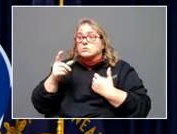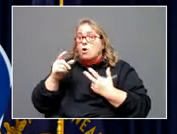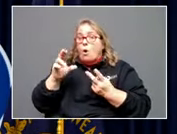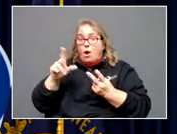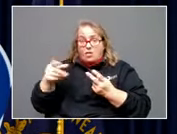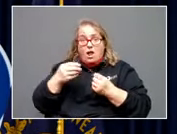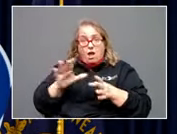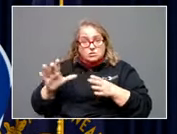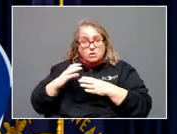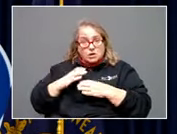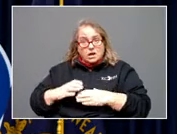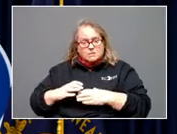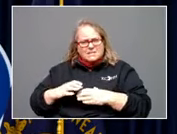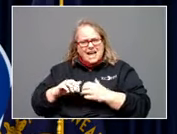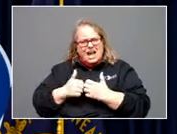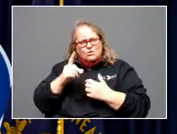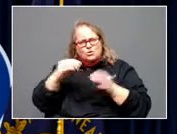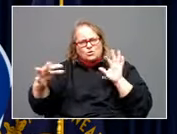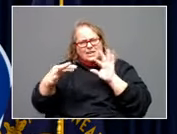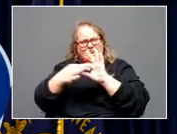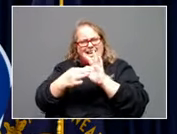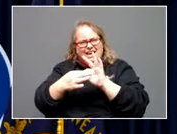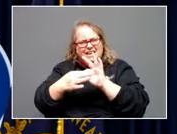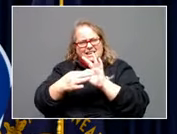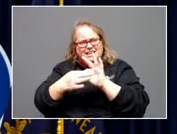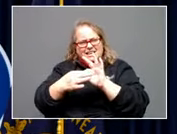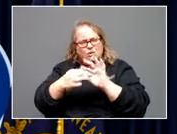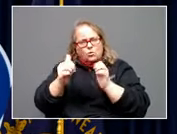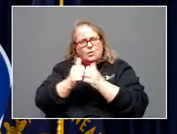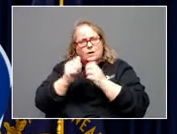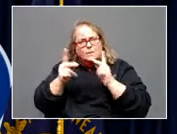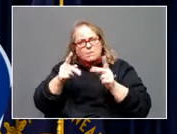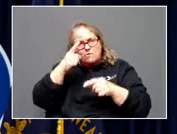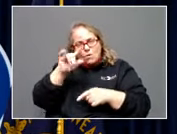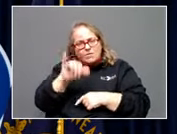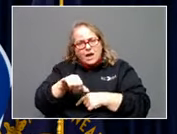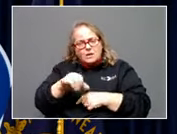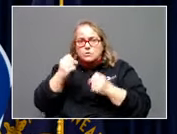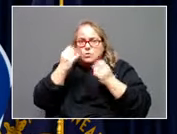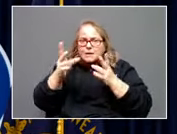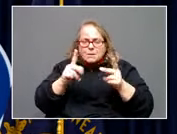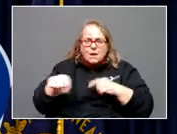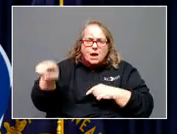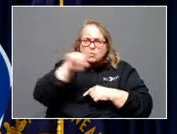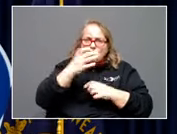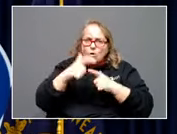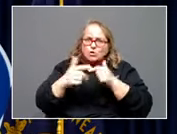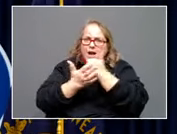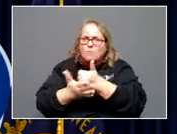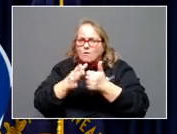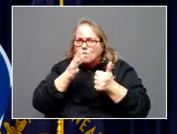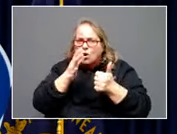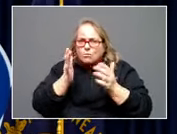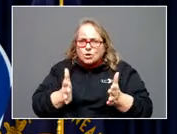customers, right? How do we connect them with people for that? There are so many people out there that want to help that if we can wrap